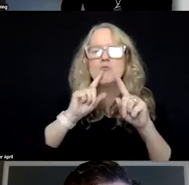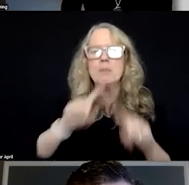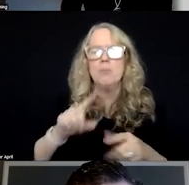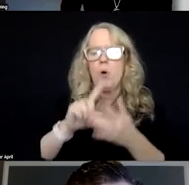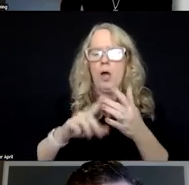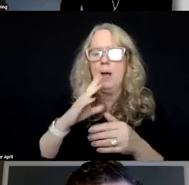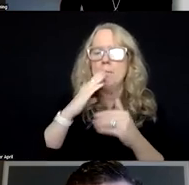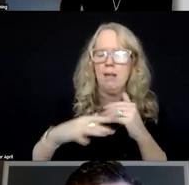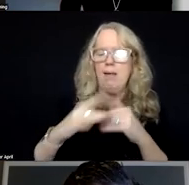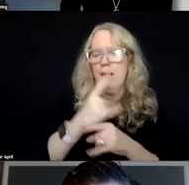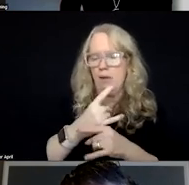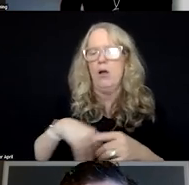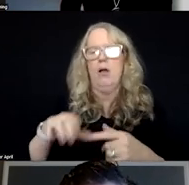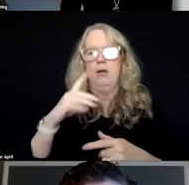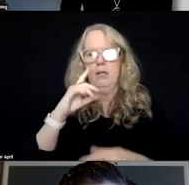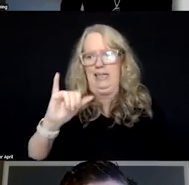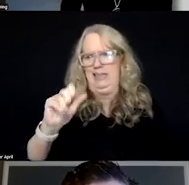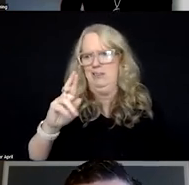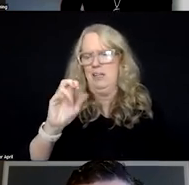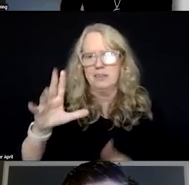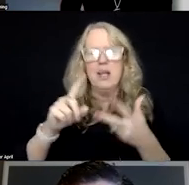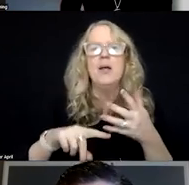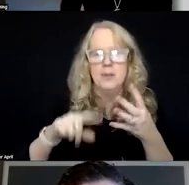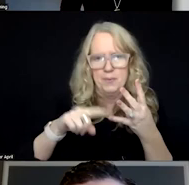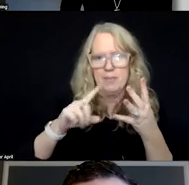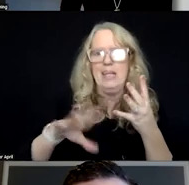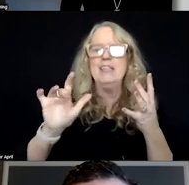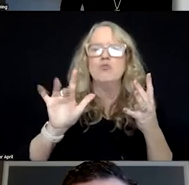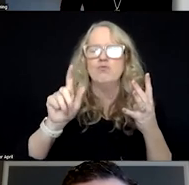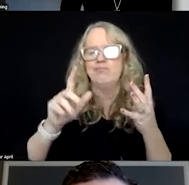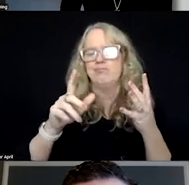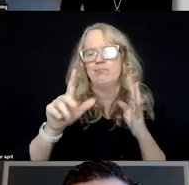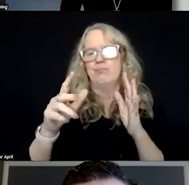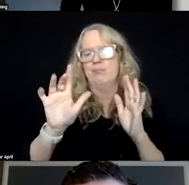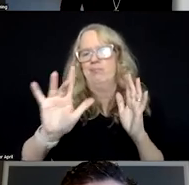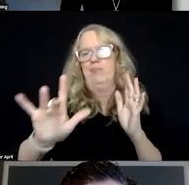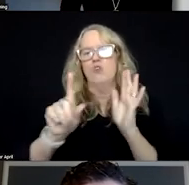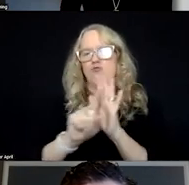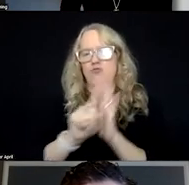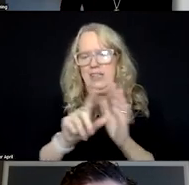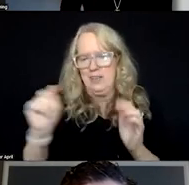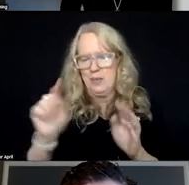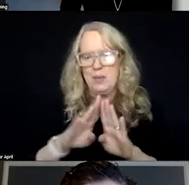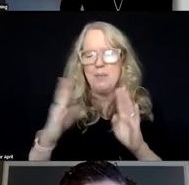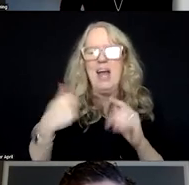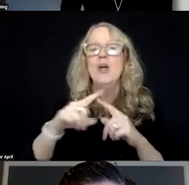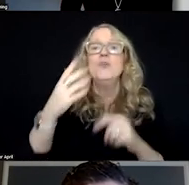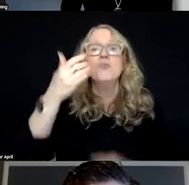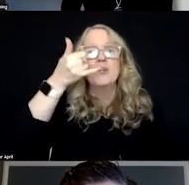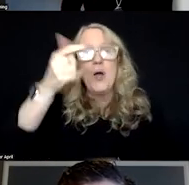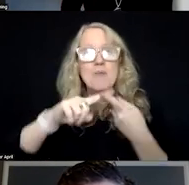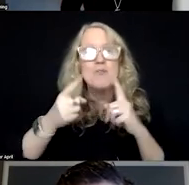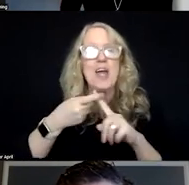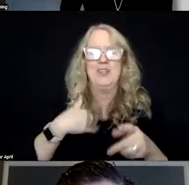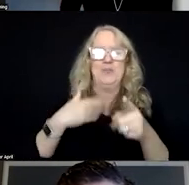alcohol level if intoxicated. And option D is ring the doorbell. So we've got to phone a friend. You can phone a friend if you want. We've got